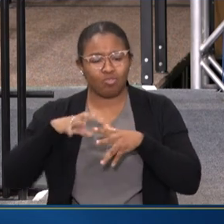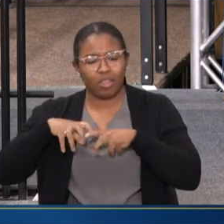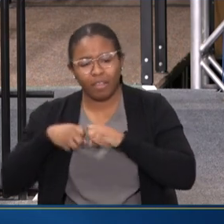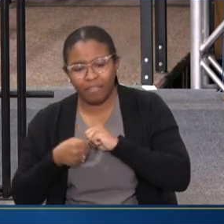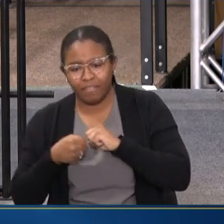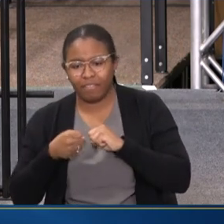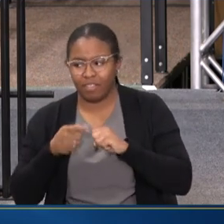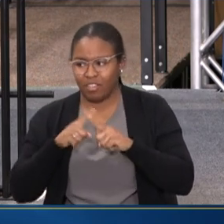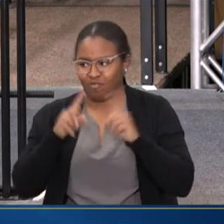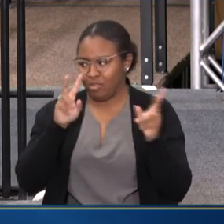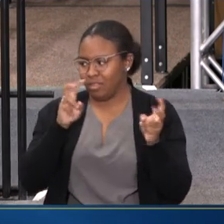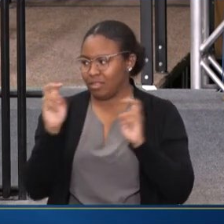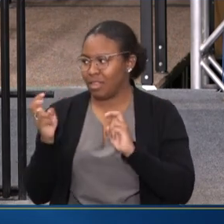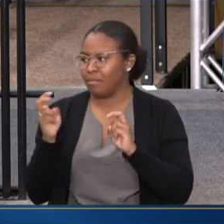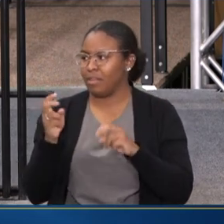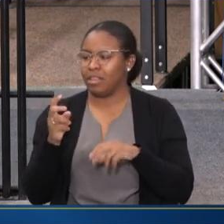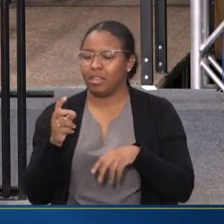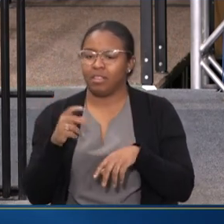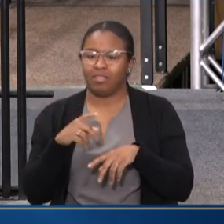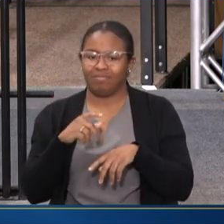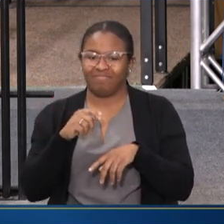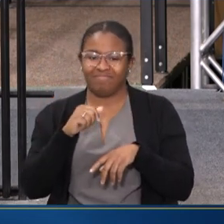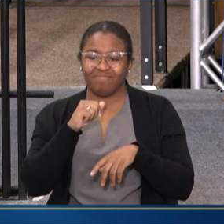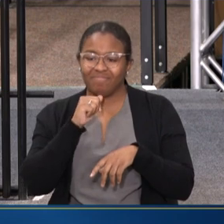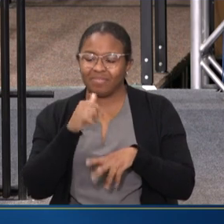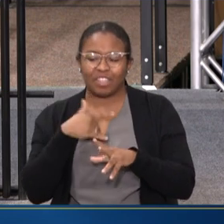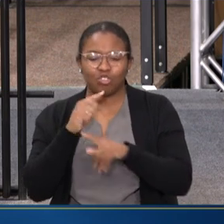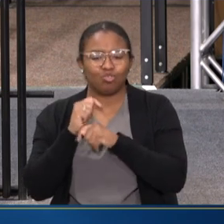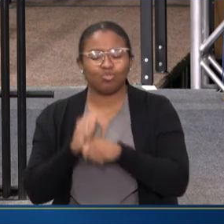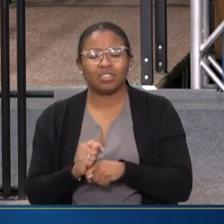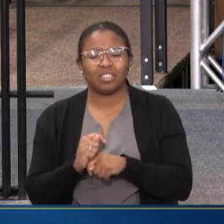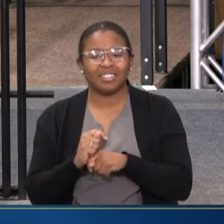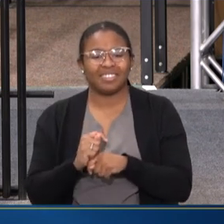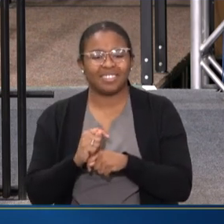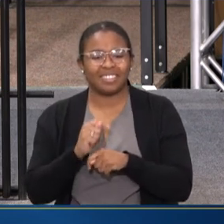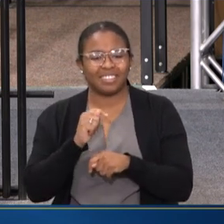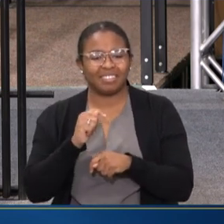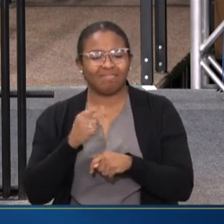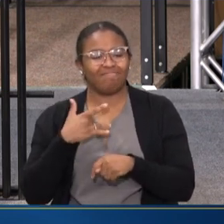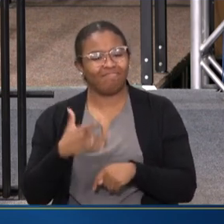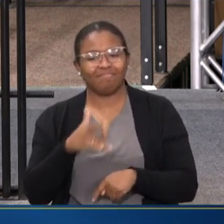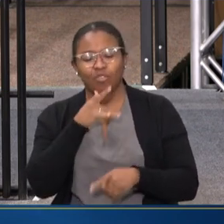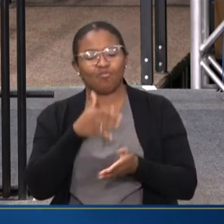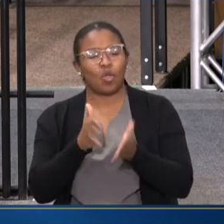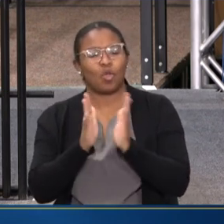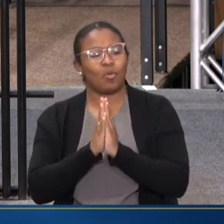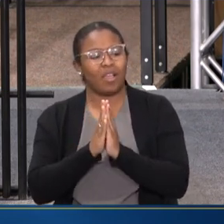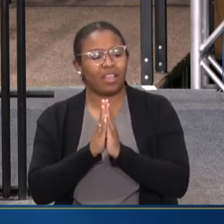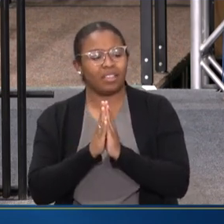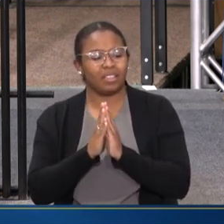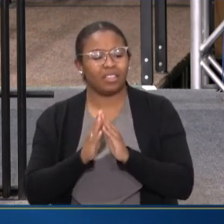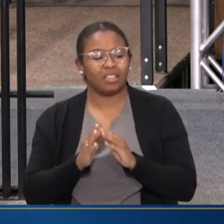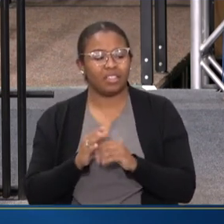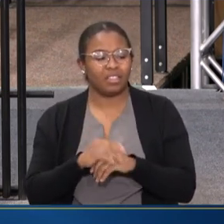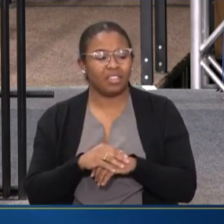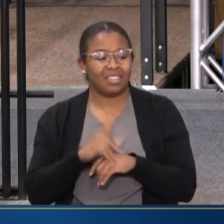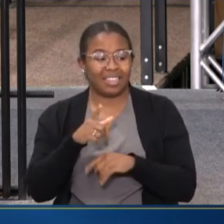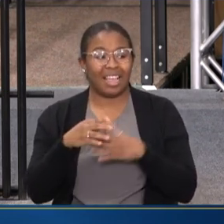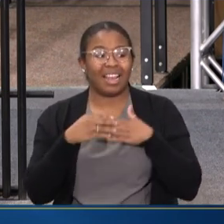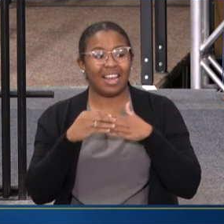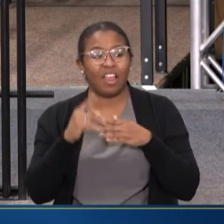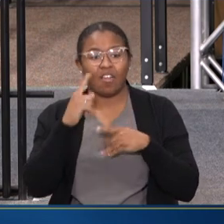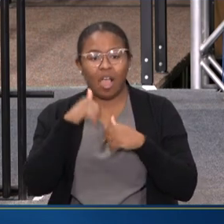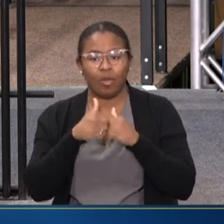TOPICS THAT, YOU KNOW, AREN'T TRADITIONALLY REQUESTED IN THIS FORUM. THIS LED TO THE